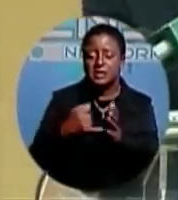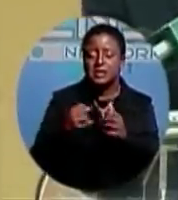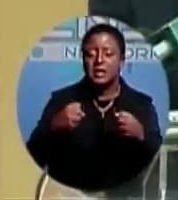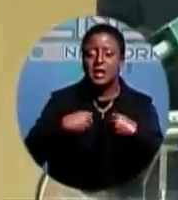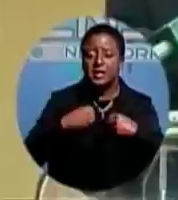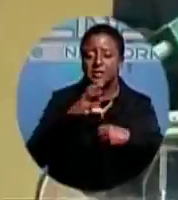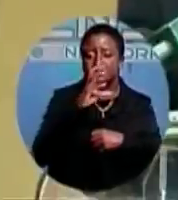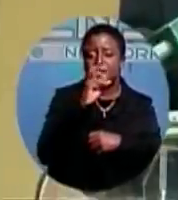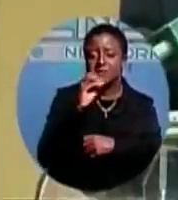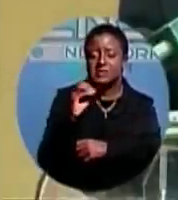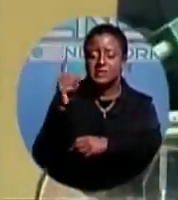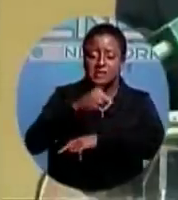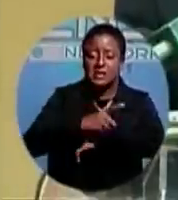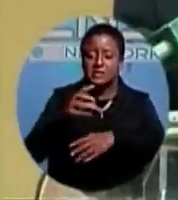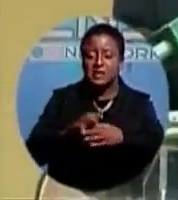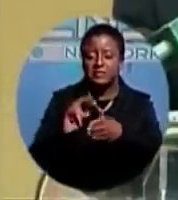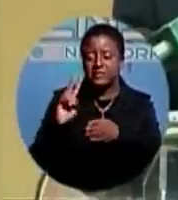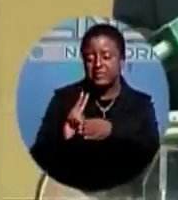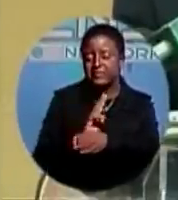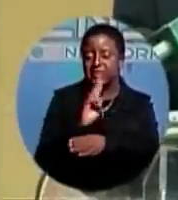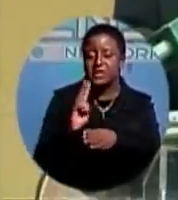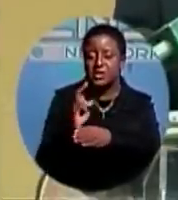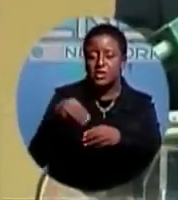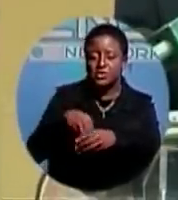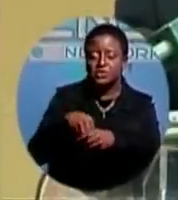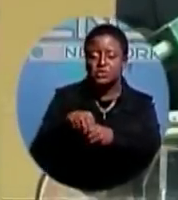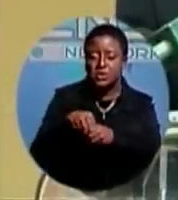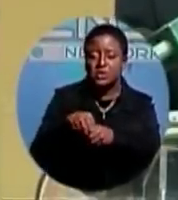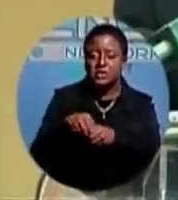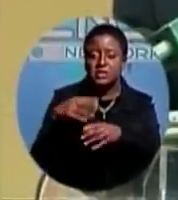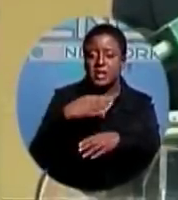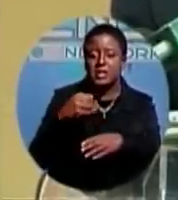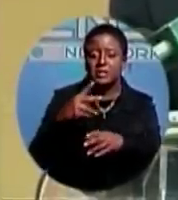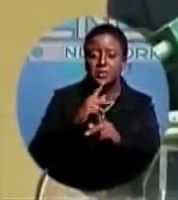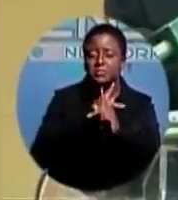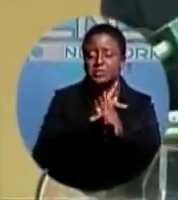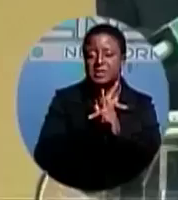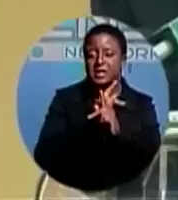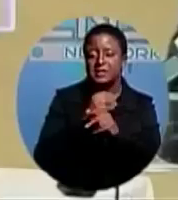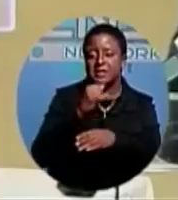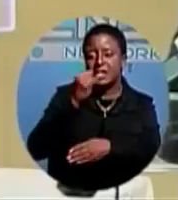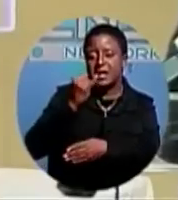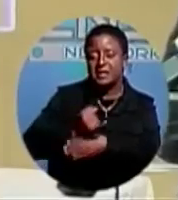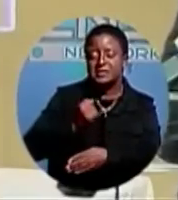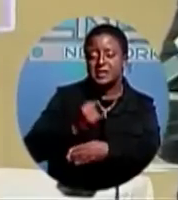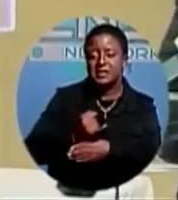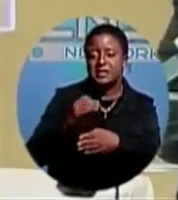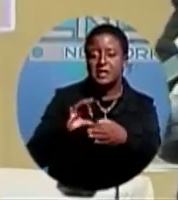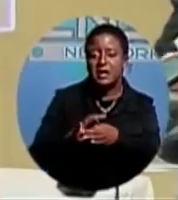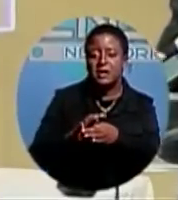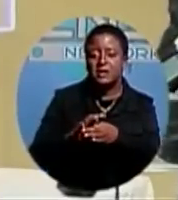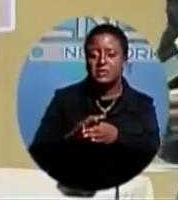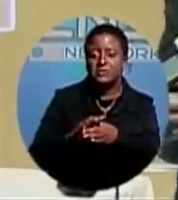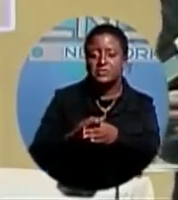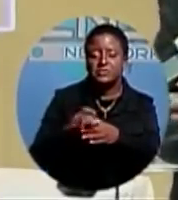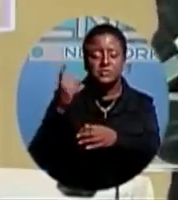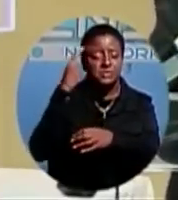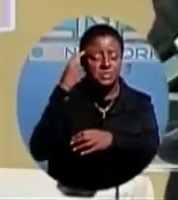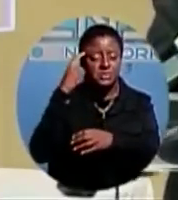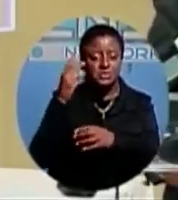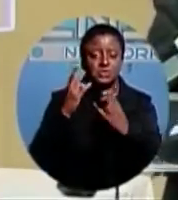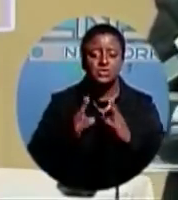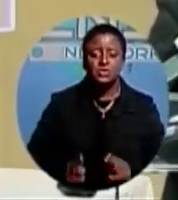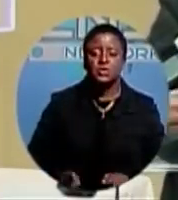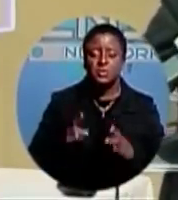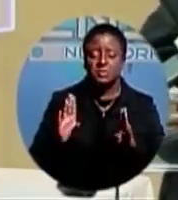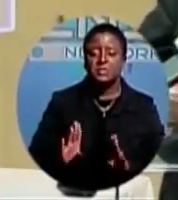storage and 30 frames per second and will detect the identity of suspicious human behavior. Executive Vice President of the Bahamas Hotel